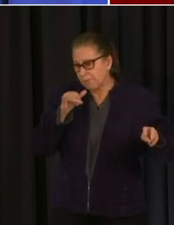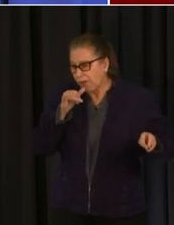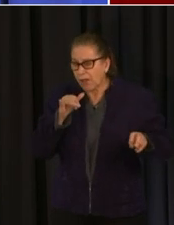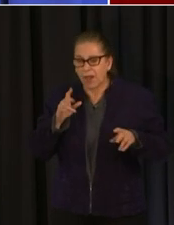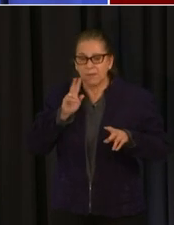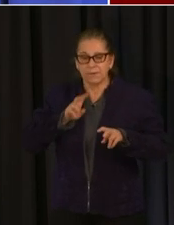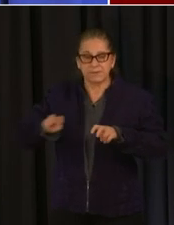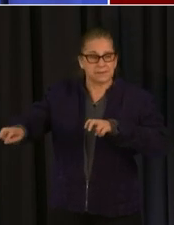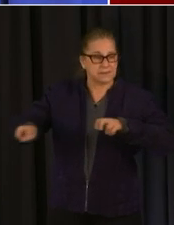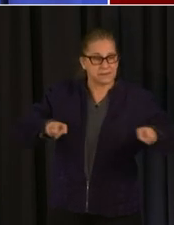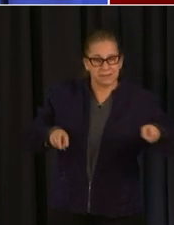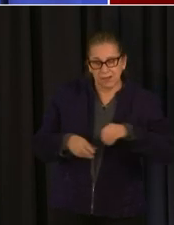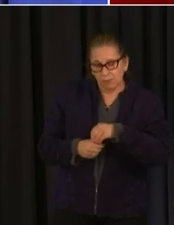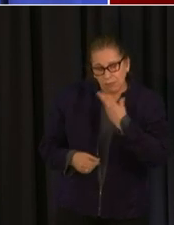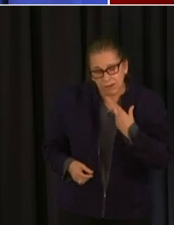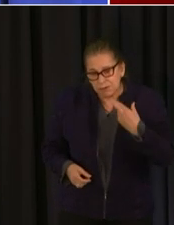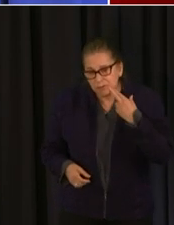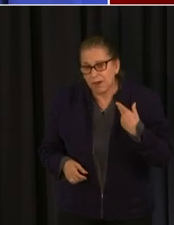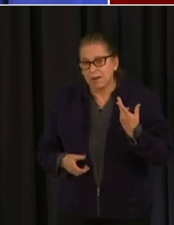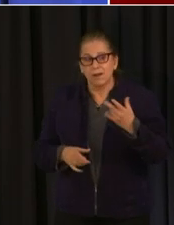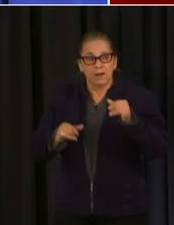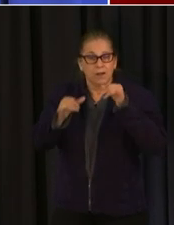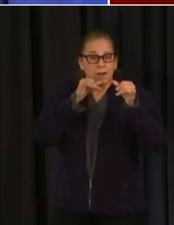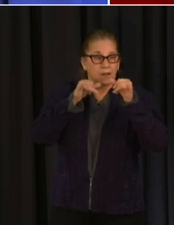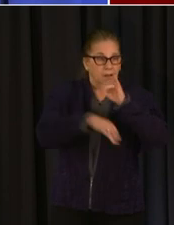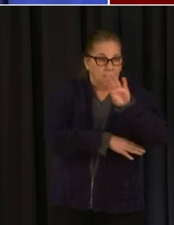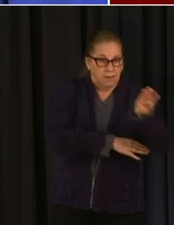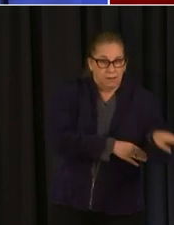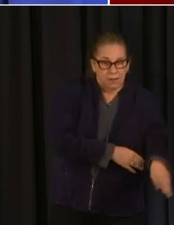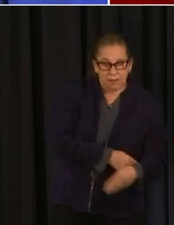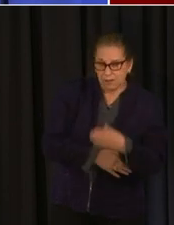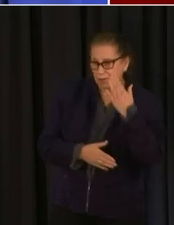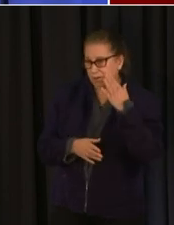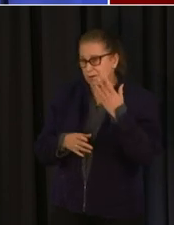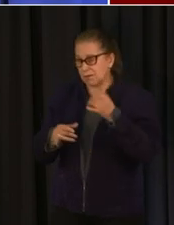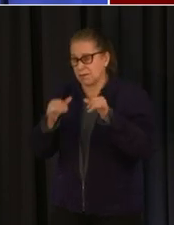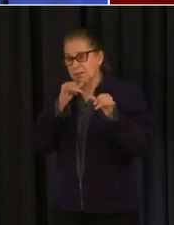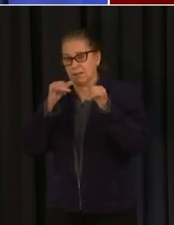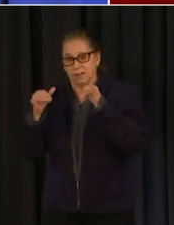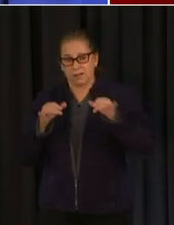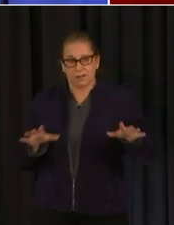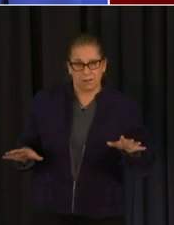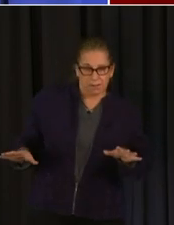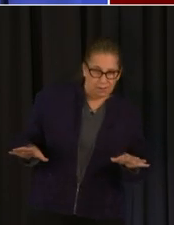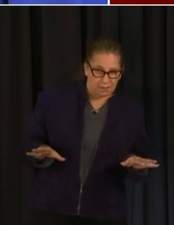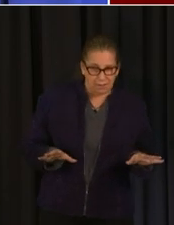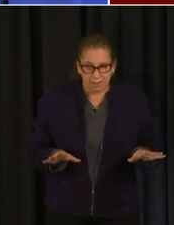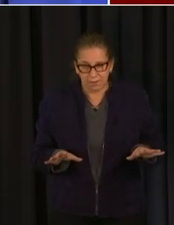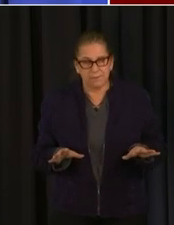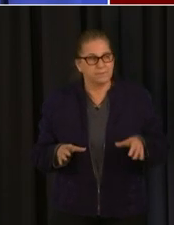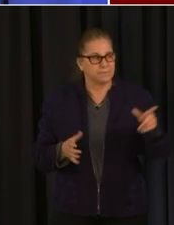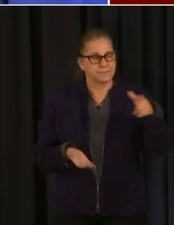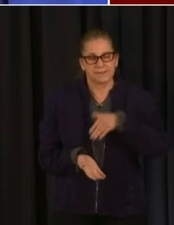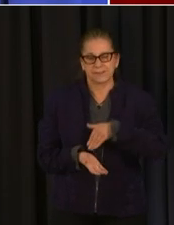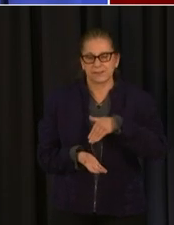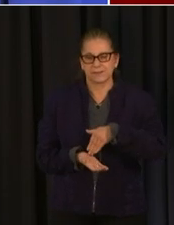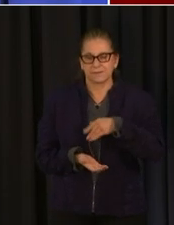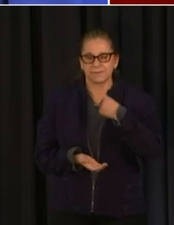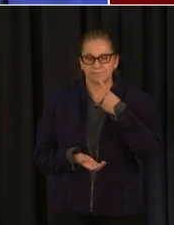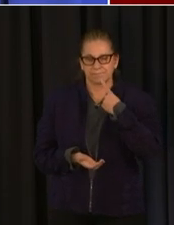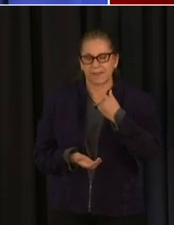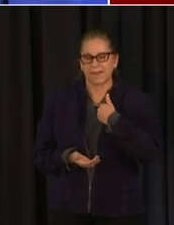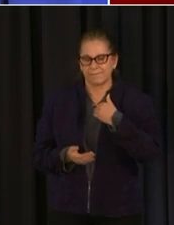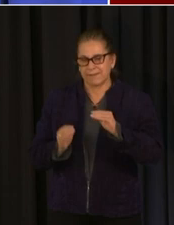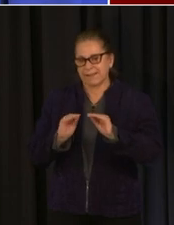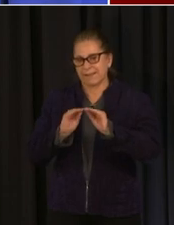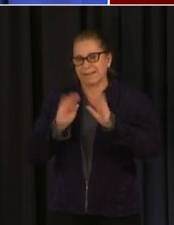curfew on alcohol dr ness but laid out the kind of the broad um the buckets of